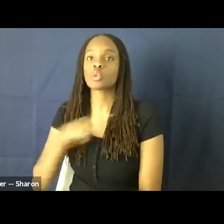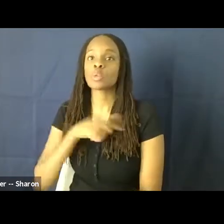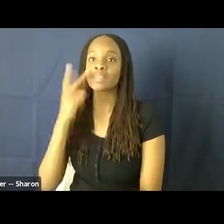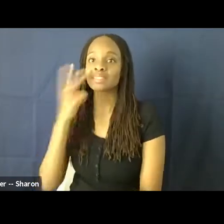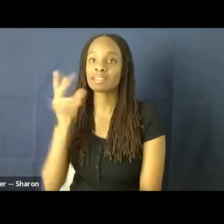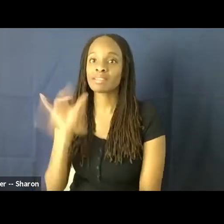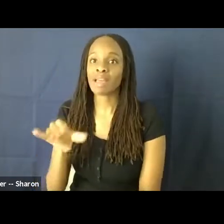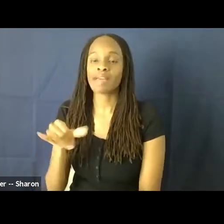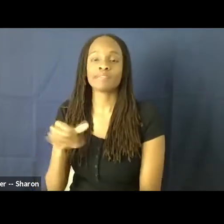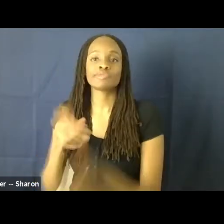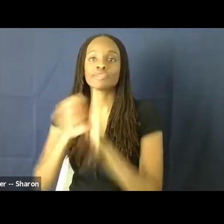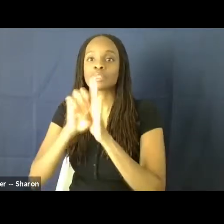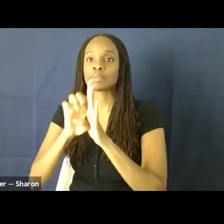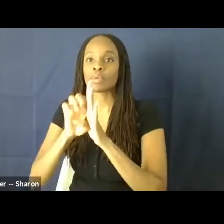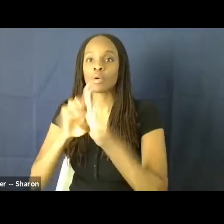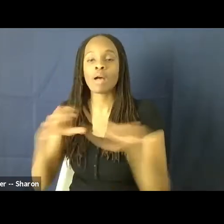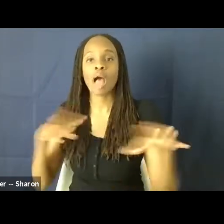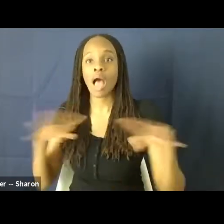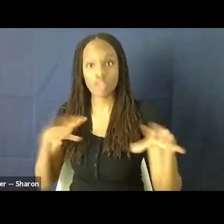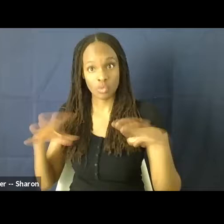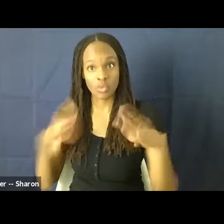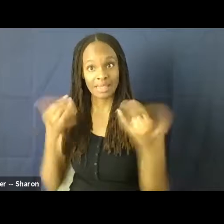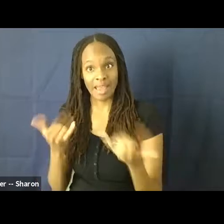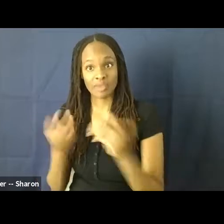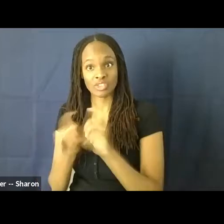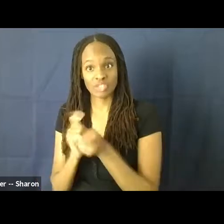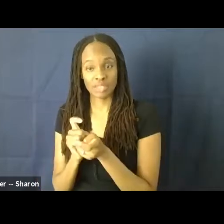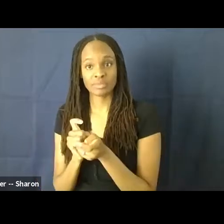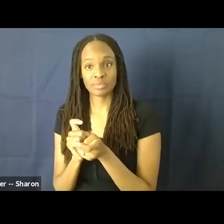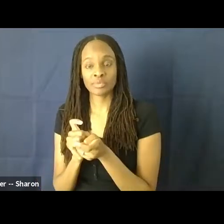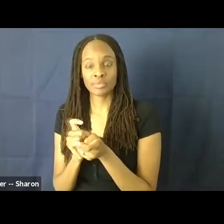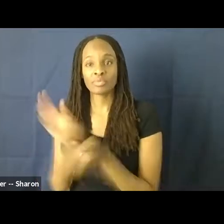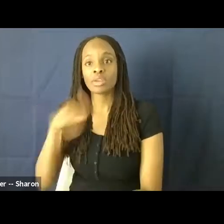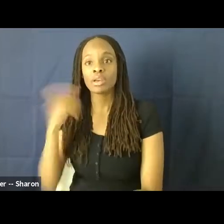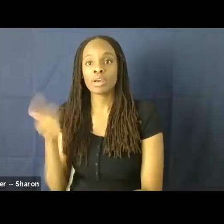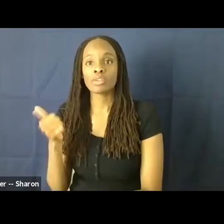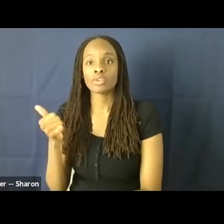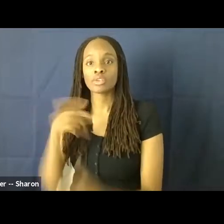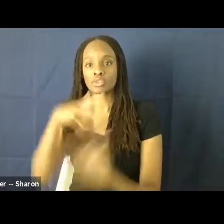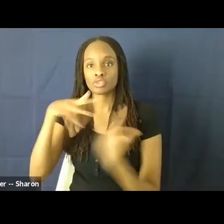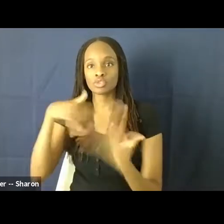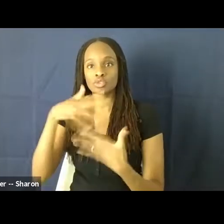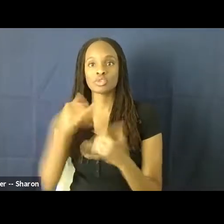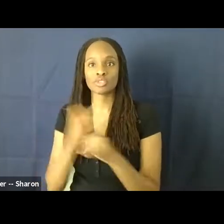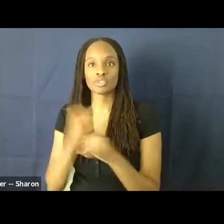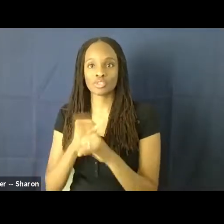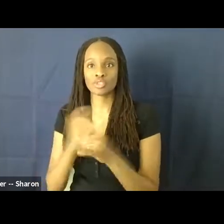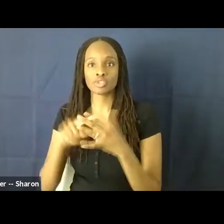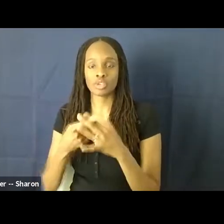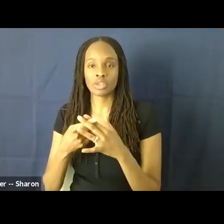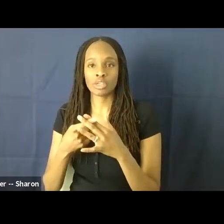you know, for instance, Hollywood is changing as well and other social institutions are also following suit.